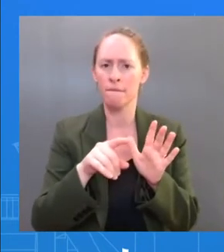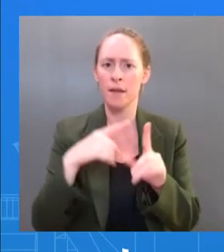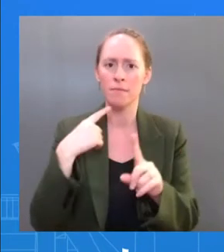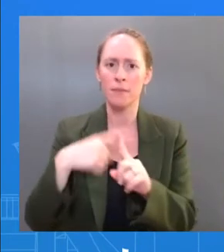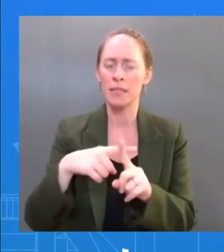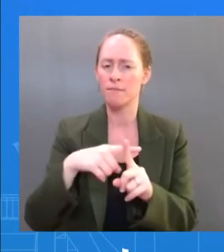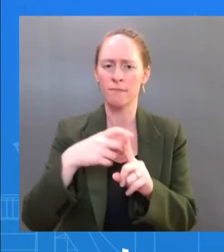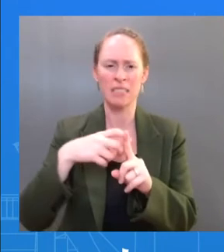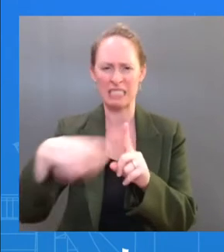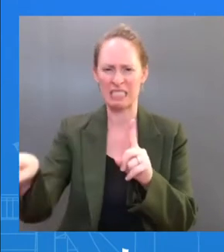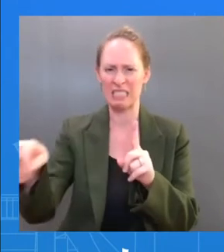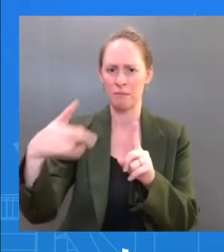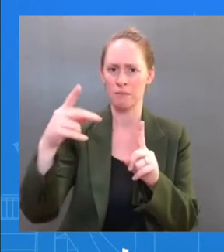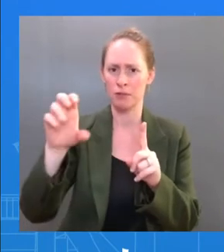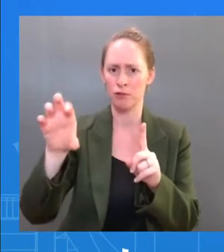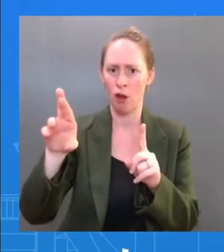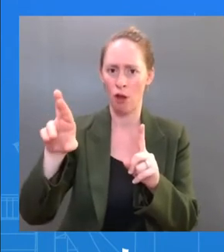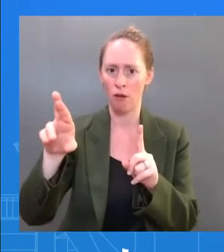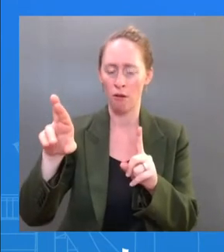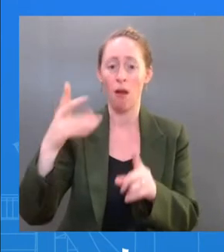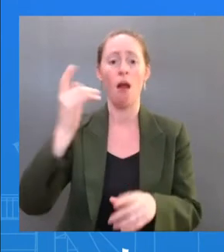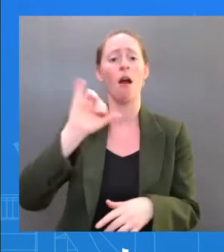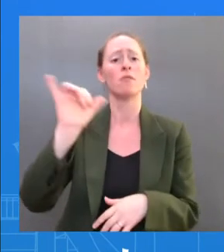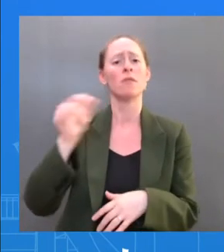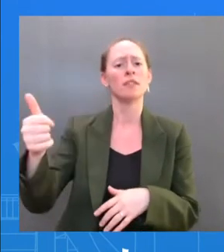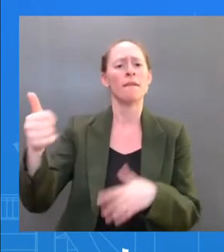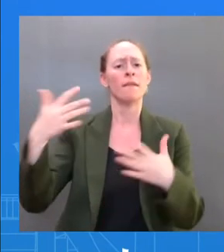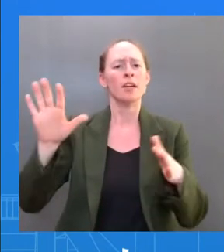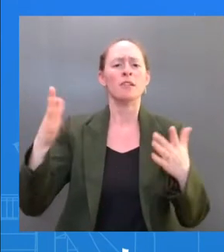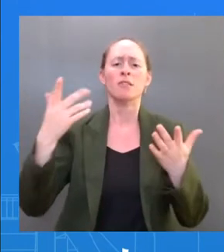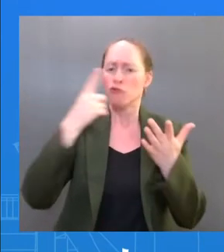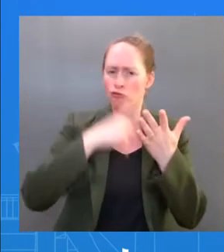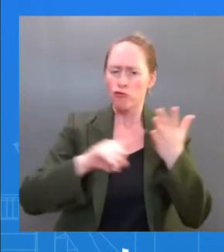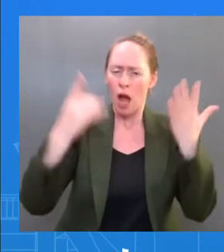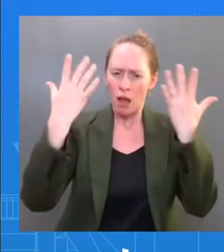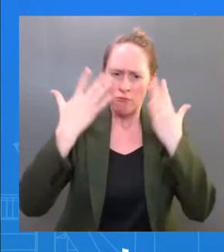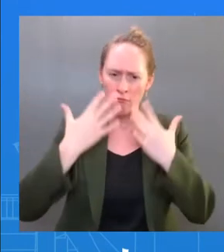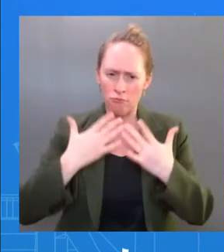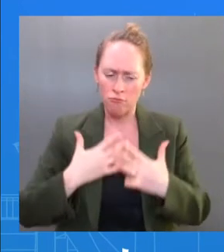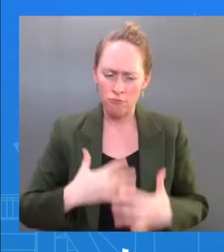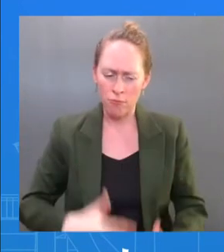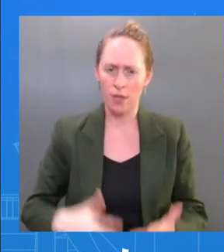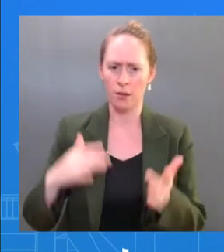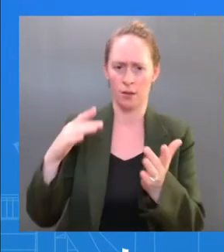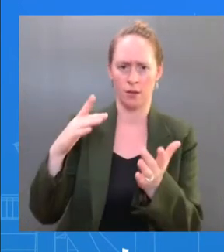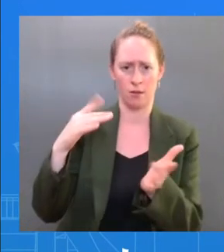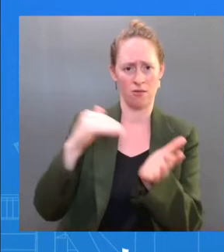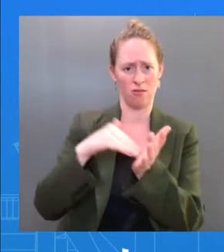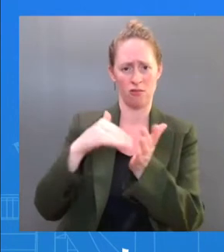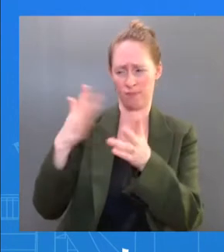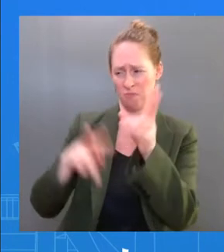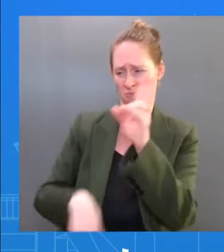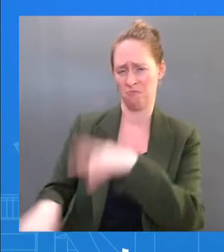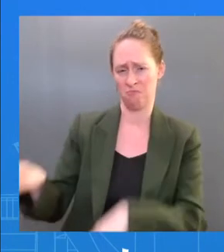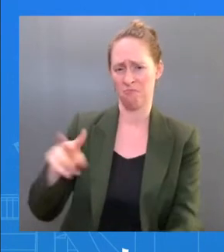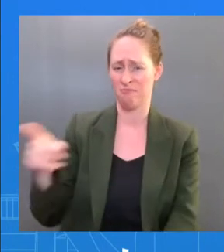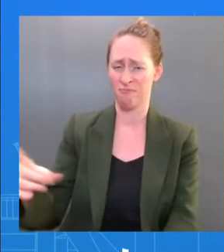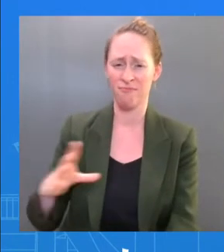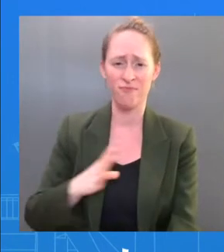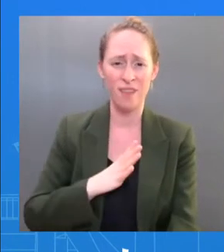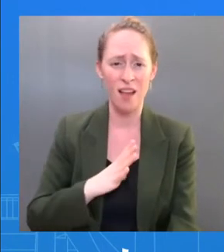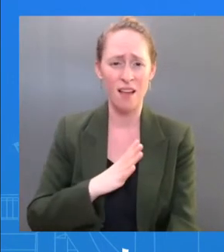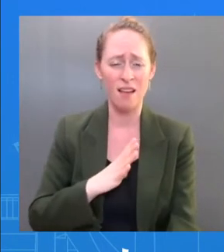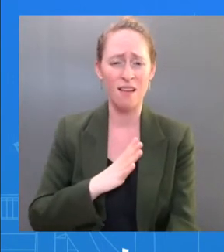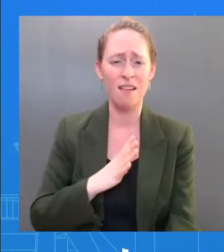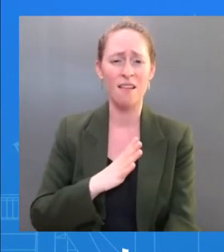And then, obviously, he recommended that the President take Paxlovid. The President accepted that recommendation and has started Paxlovid and has taken